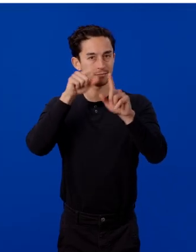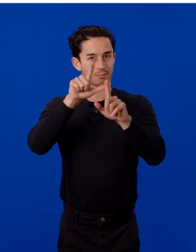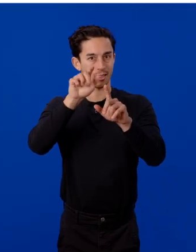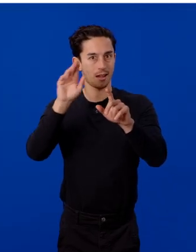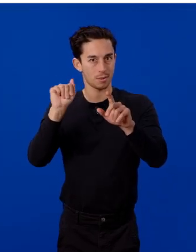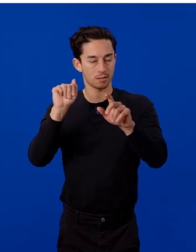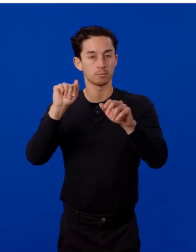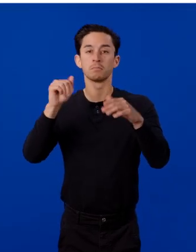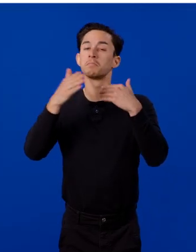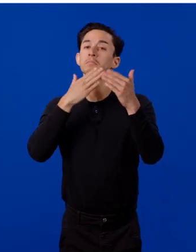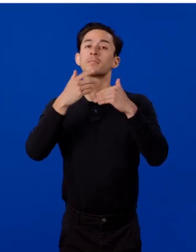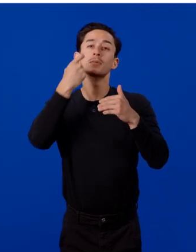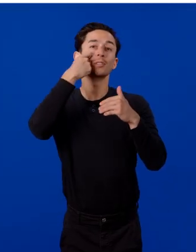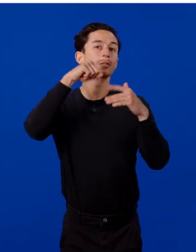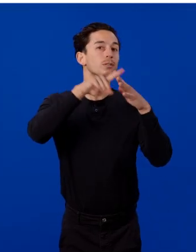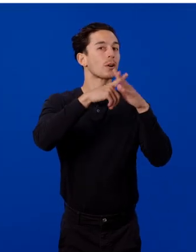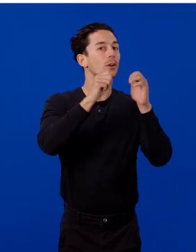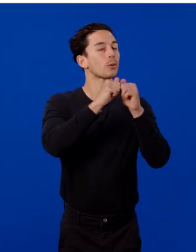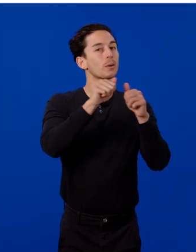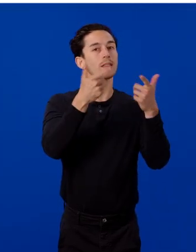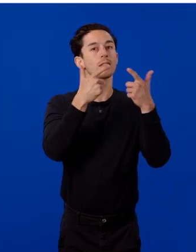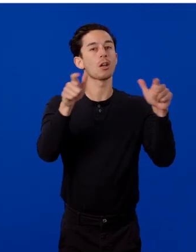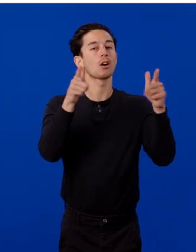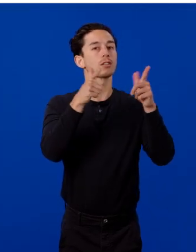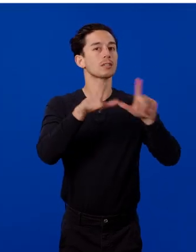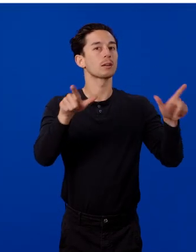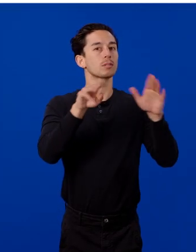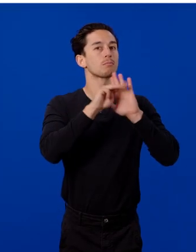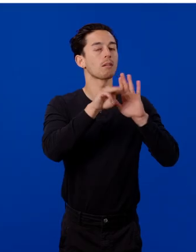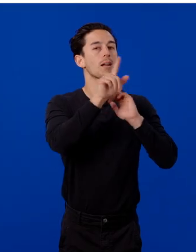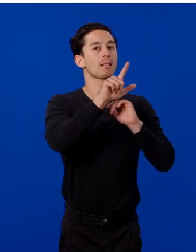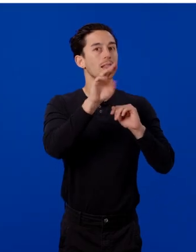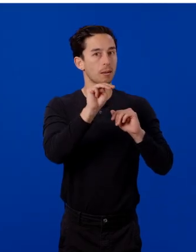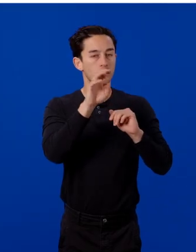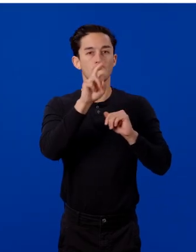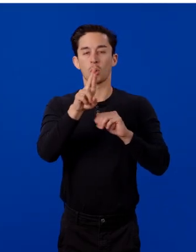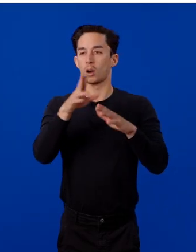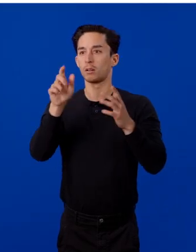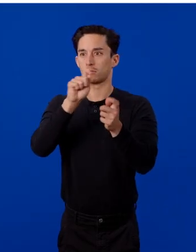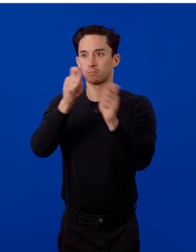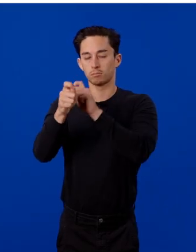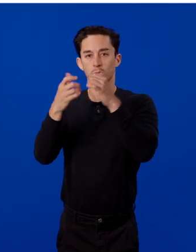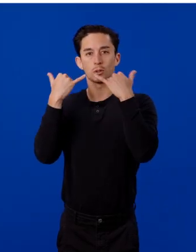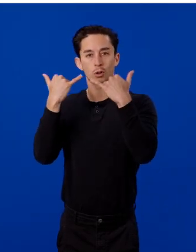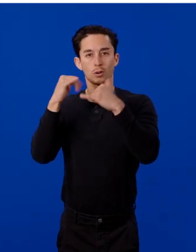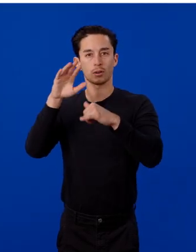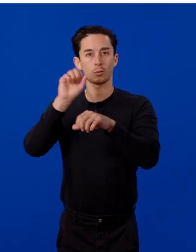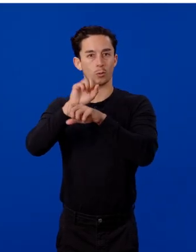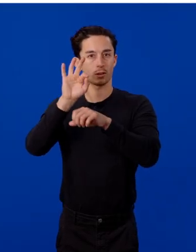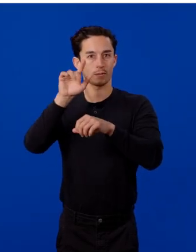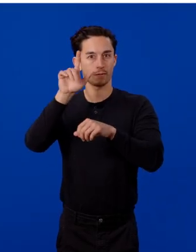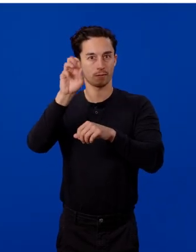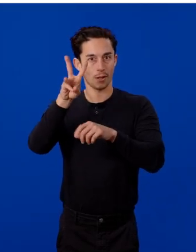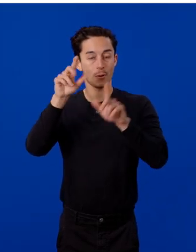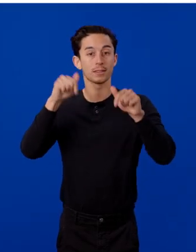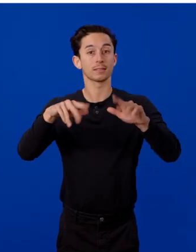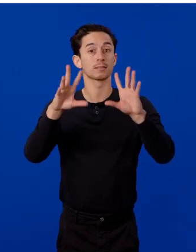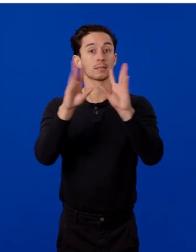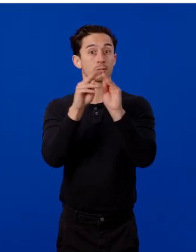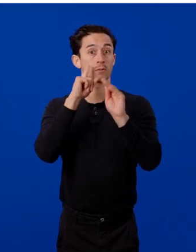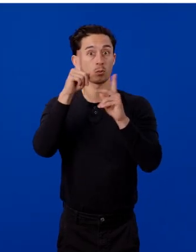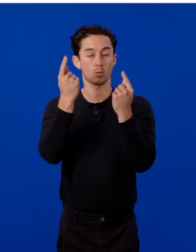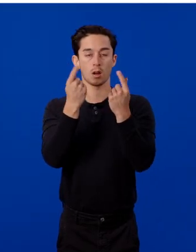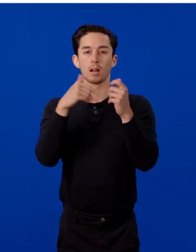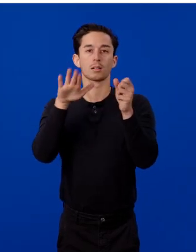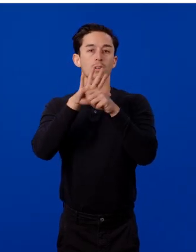you just starting out with large language models or looking to optimize your current existing workflows this session will cover